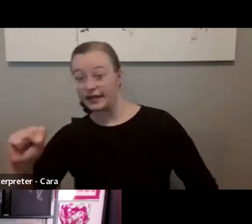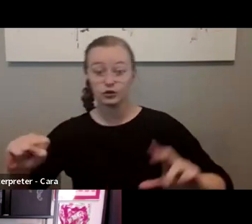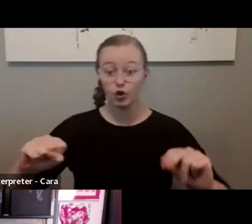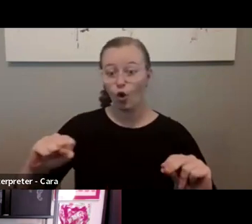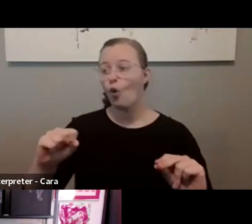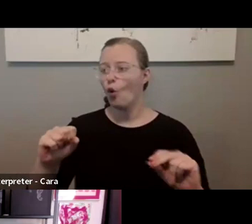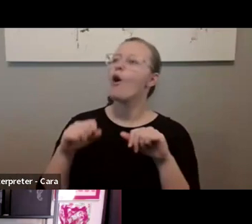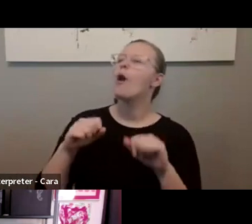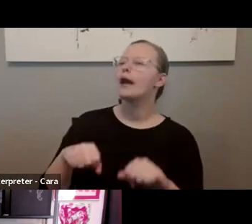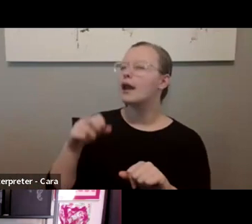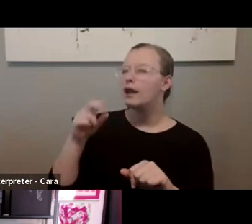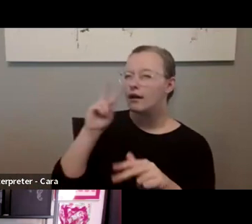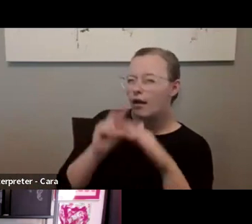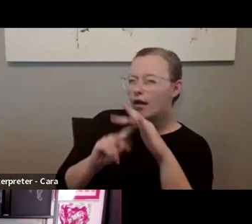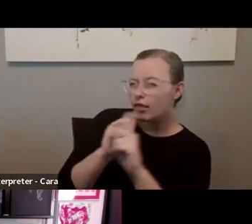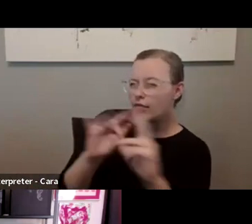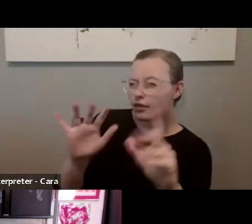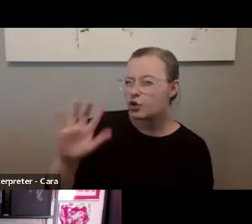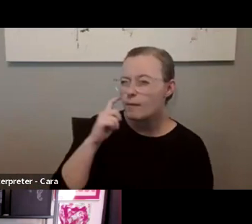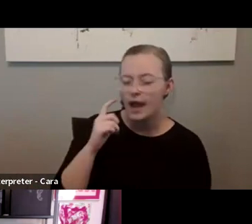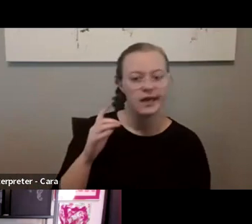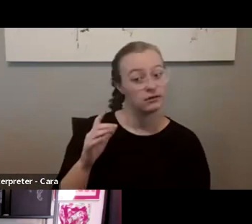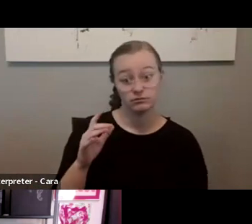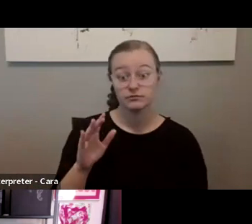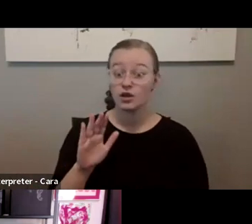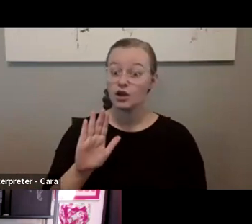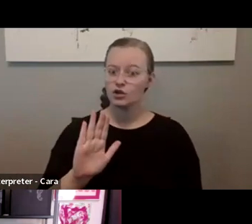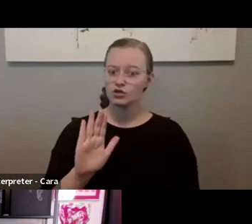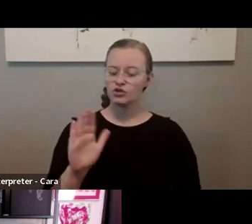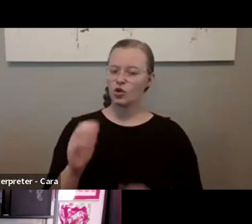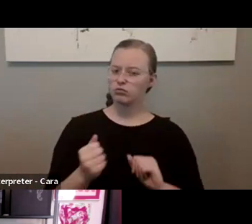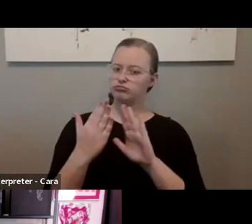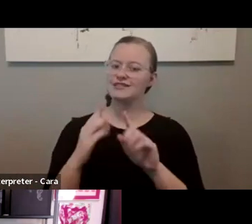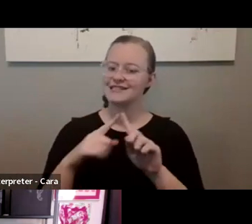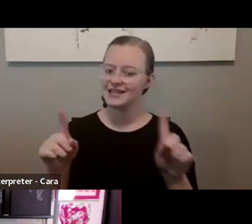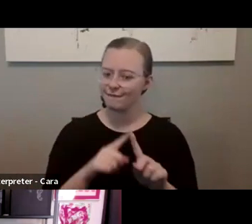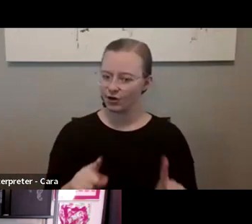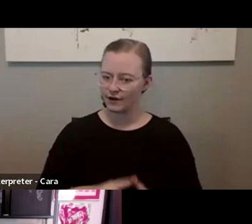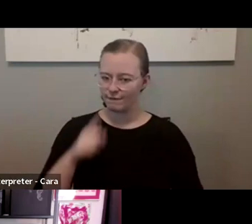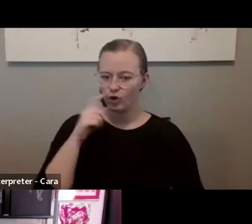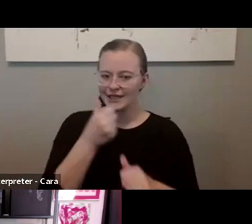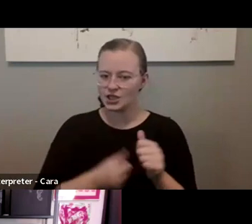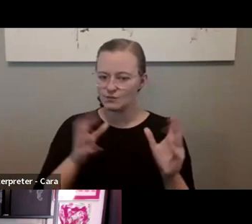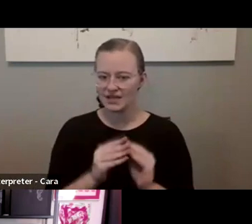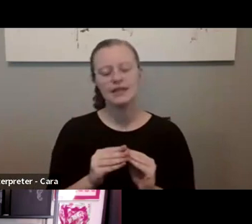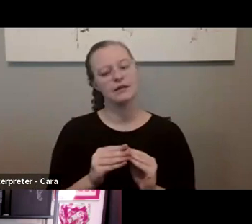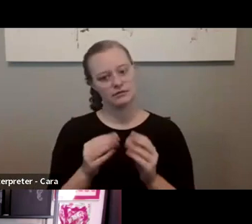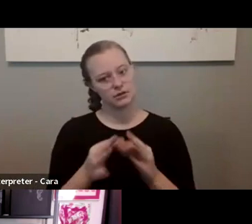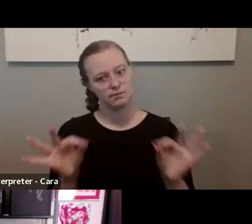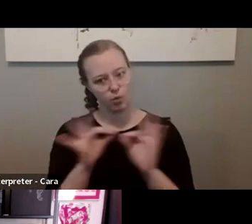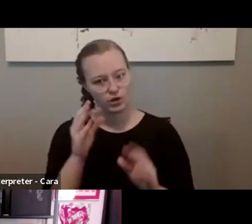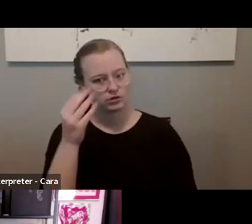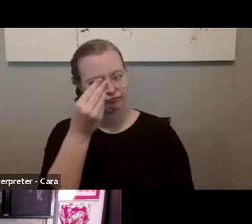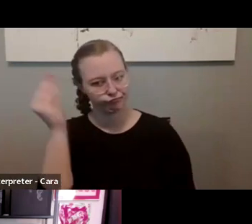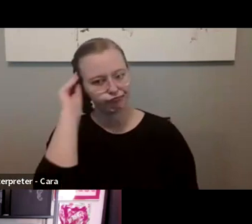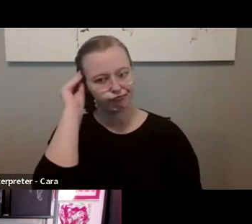exactly what they're going to say. So your pitch is going to be a little bit different for each meeting. And that's really important. And you